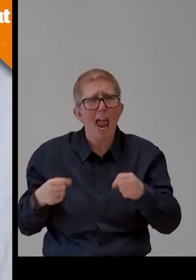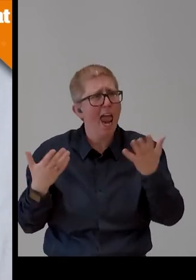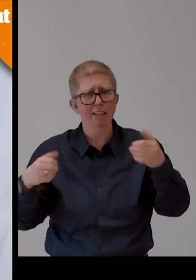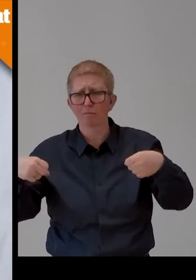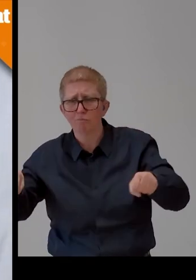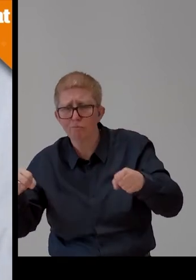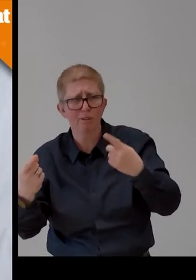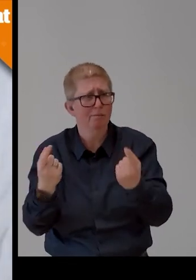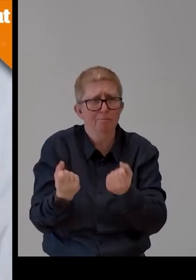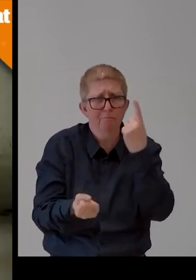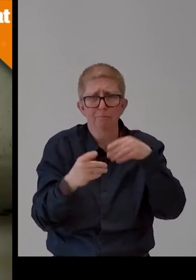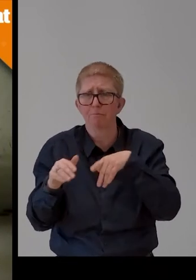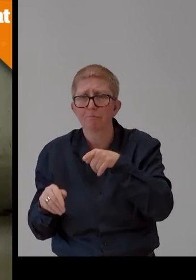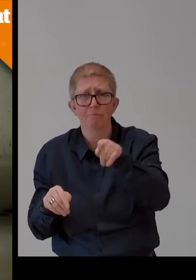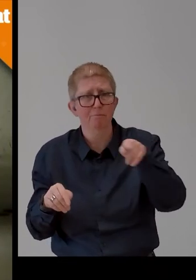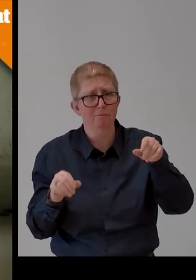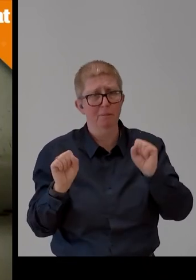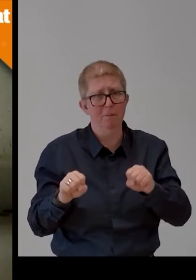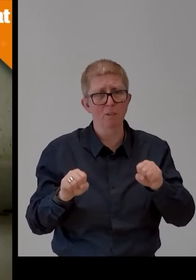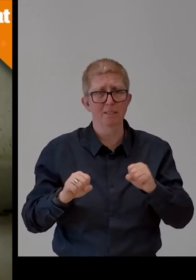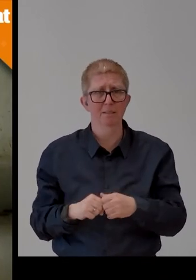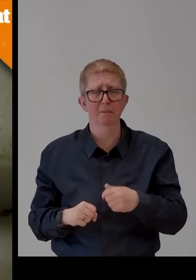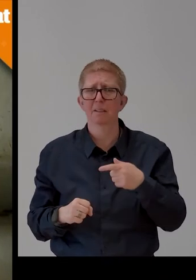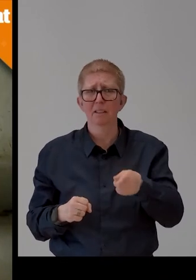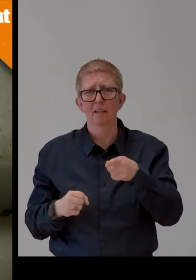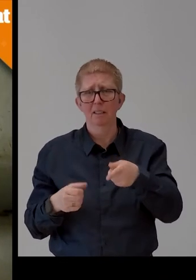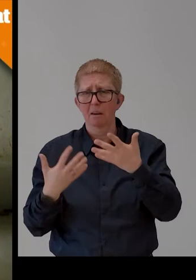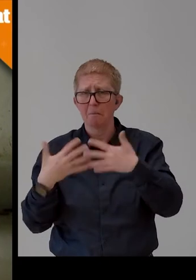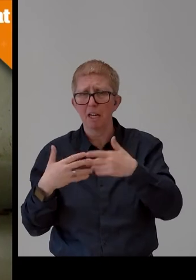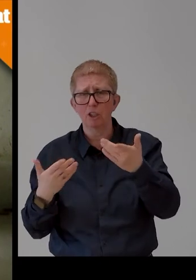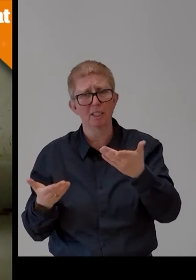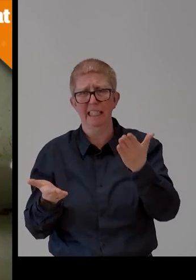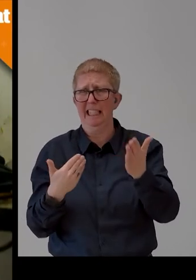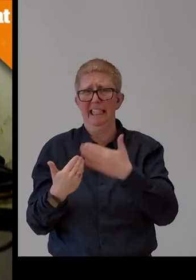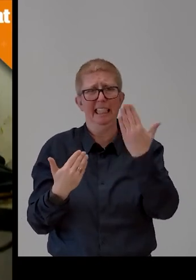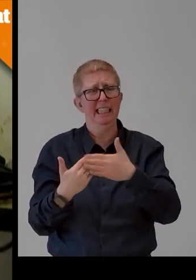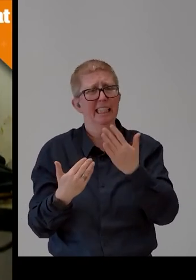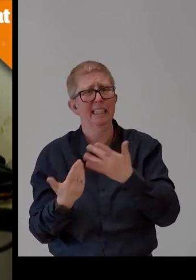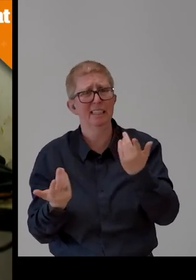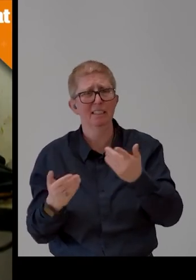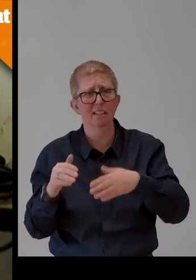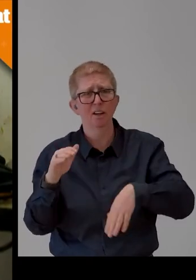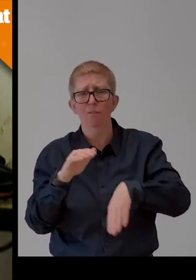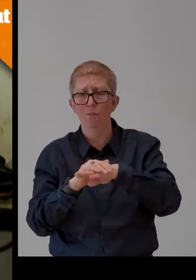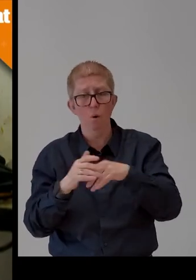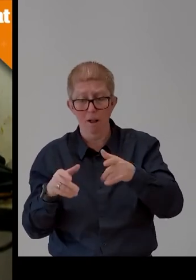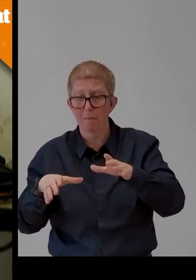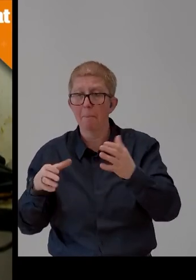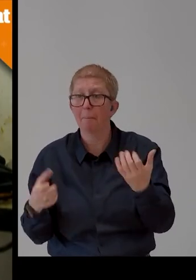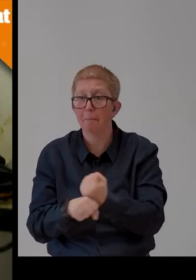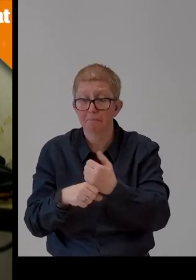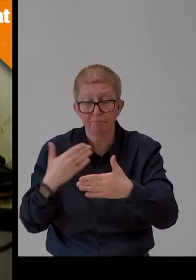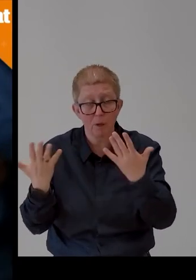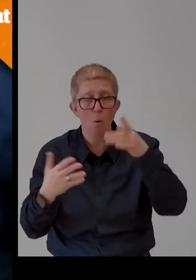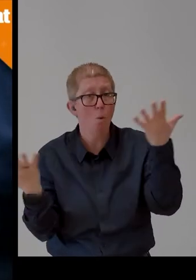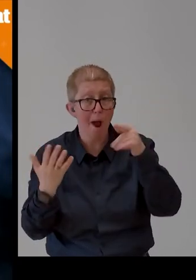are machined with simple tools. The insert says completely made in India. The design takes into account local